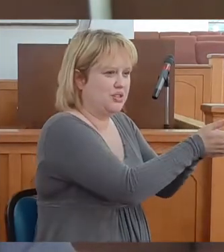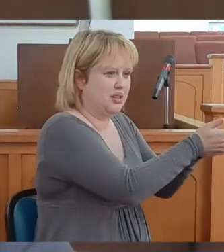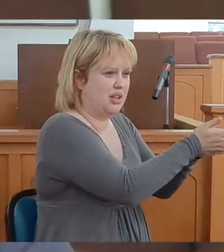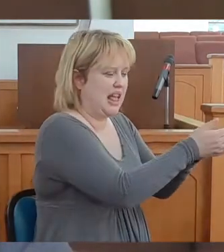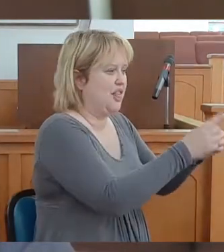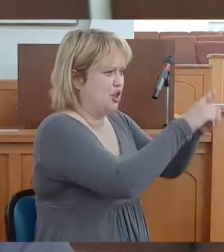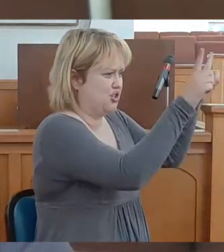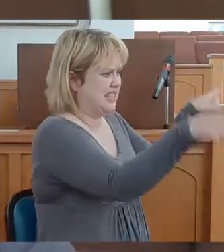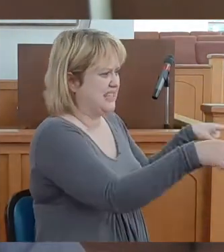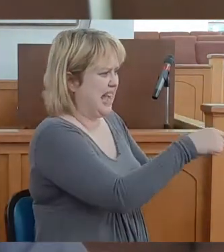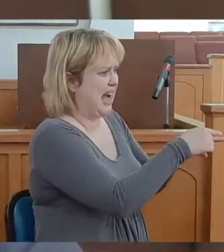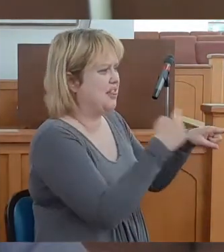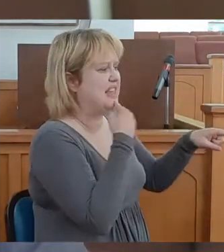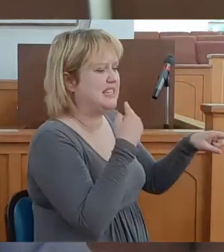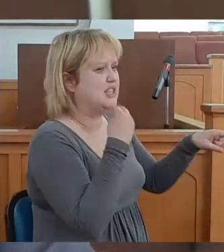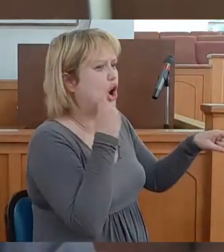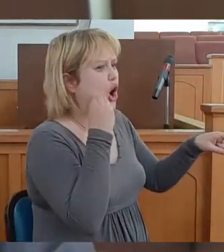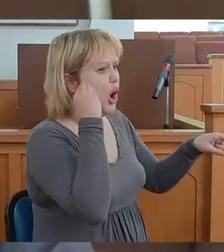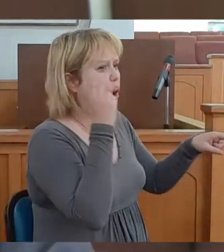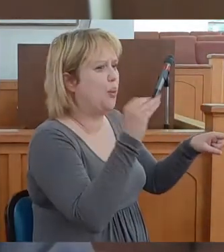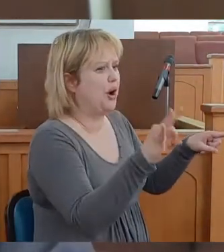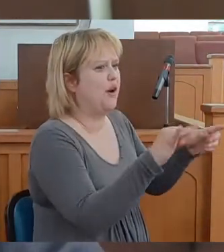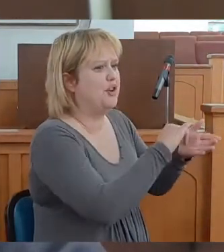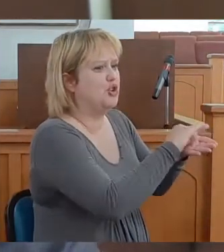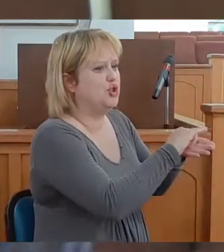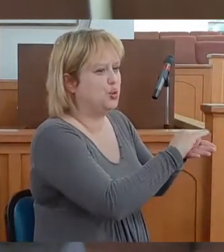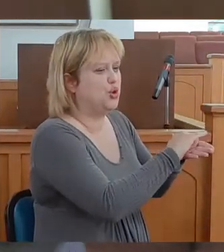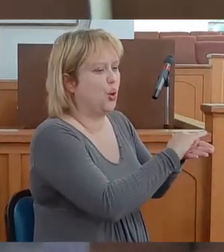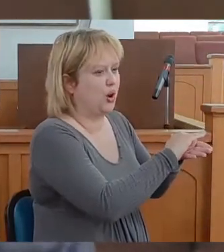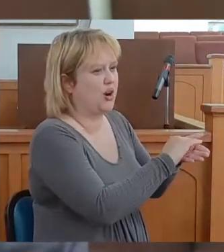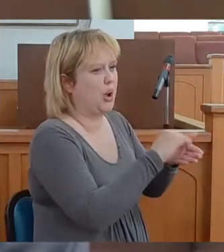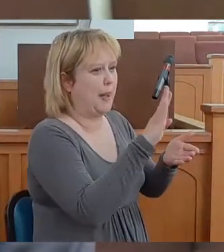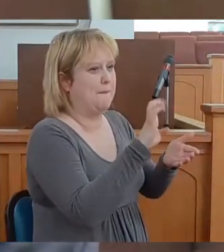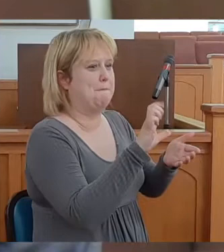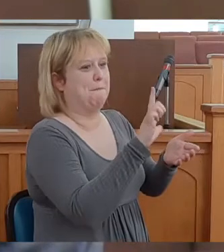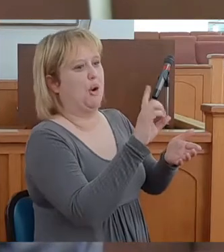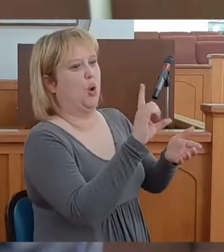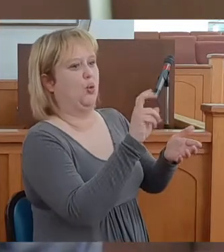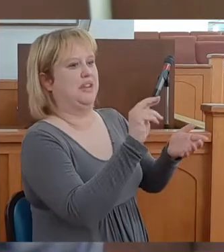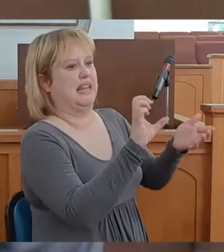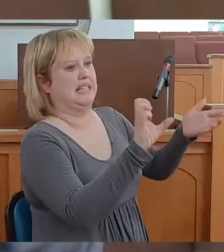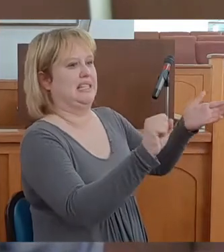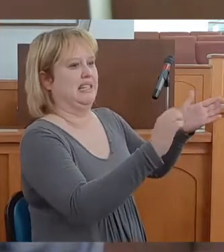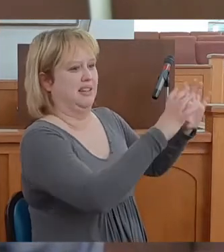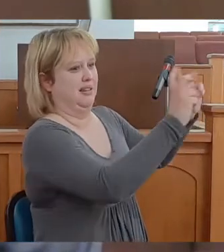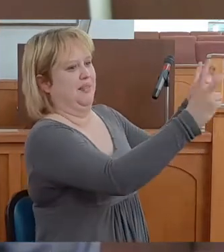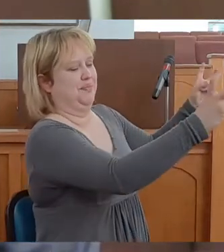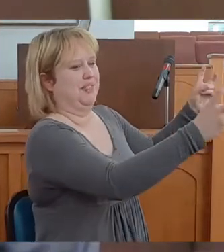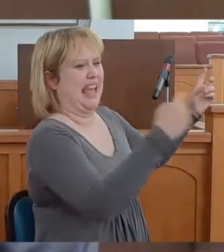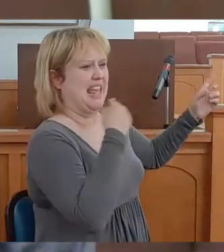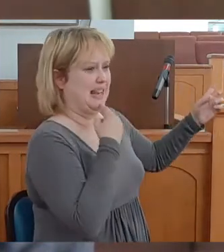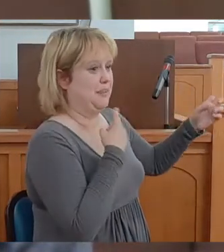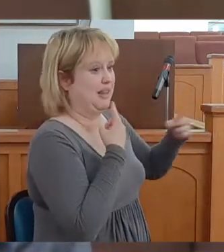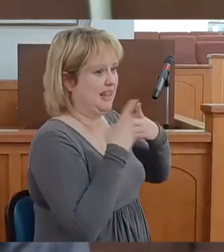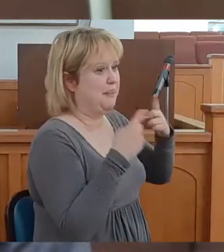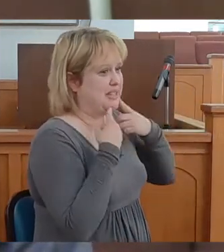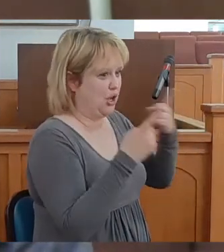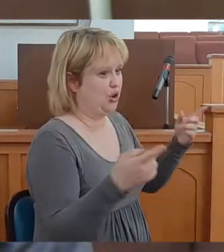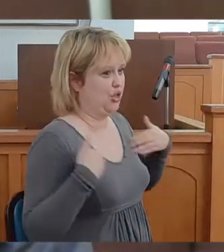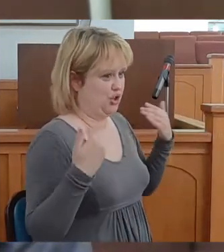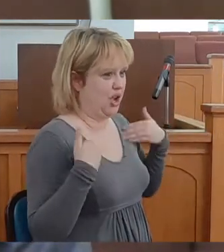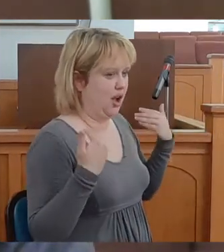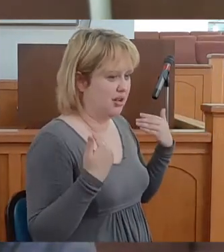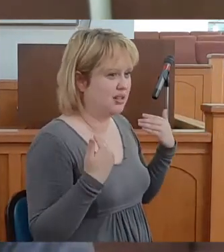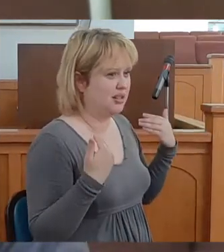there's a sign that says, Home of New York Boldness. And let me tell you, they're young,